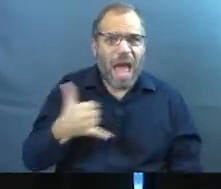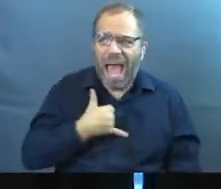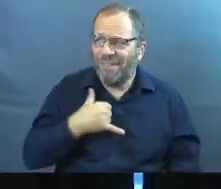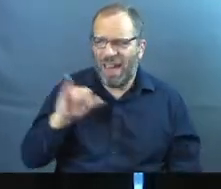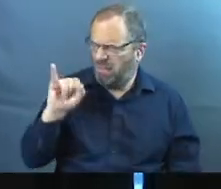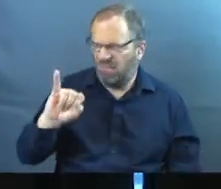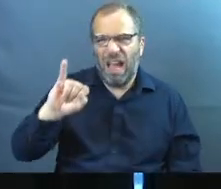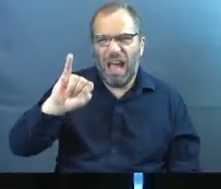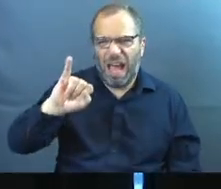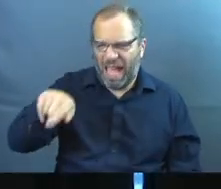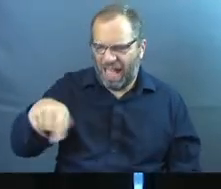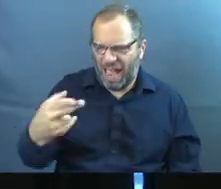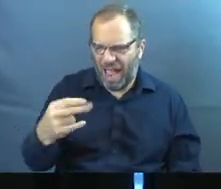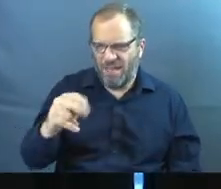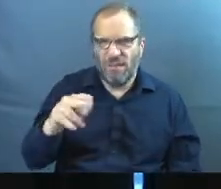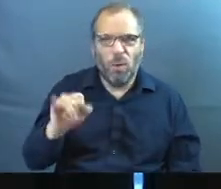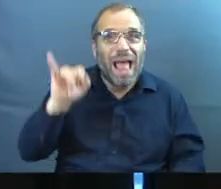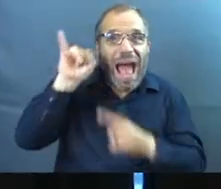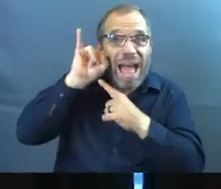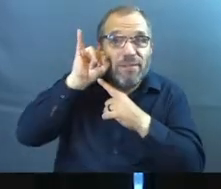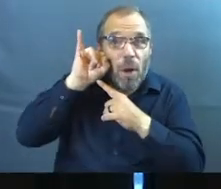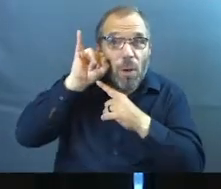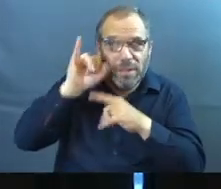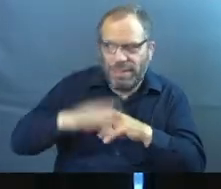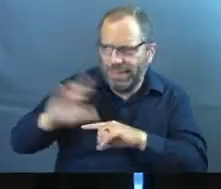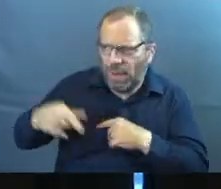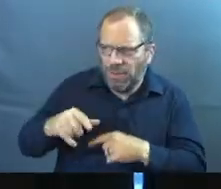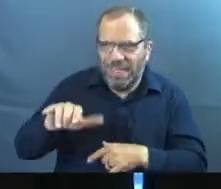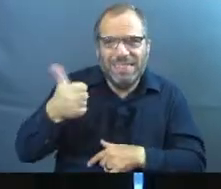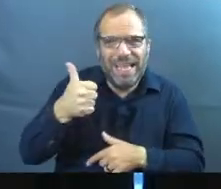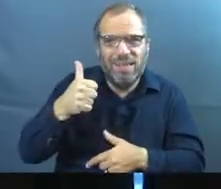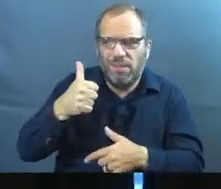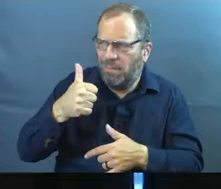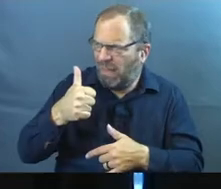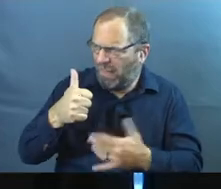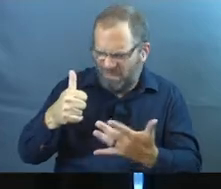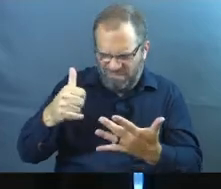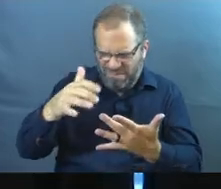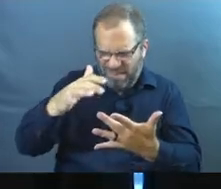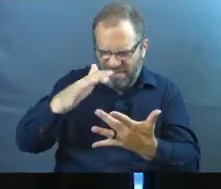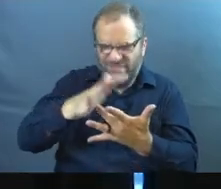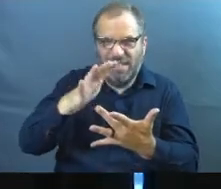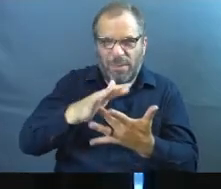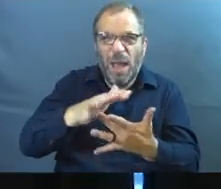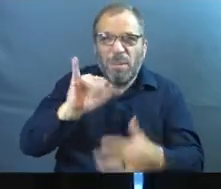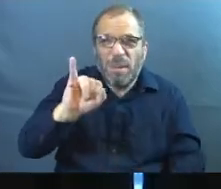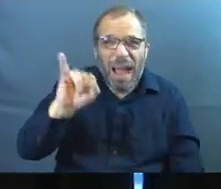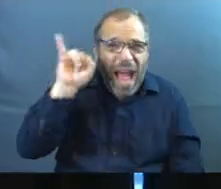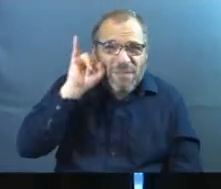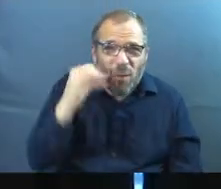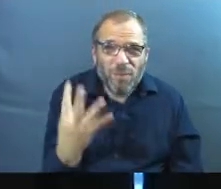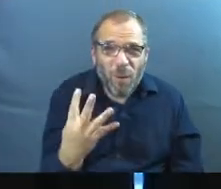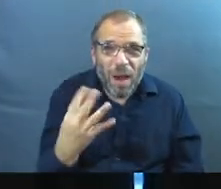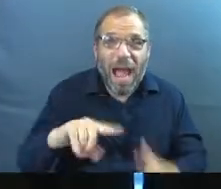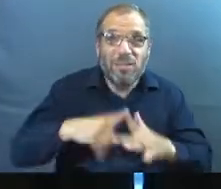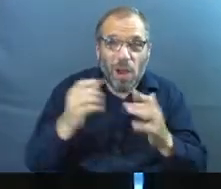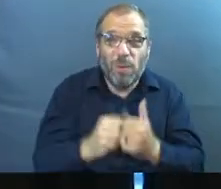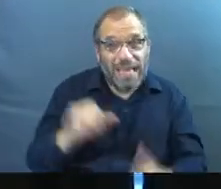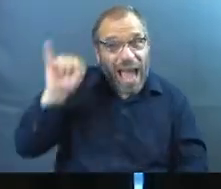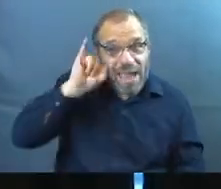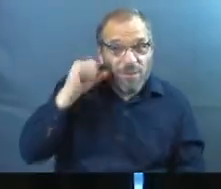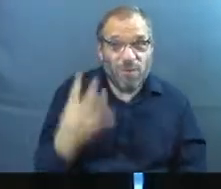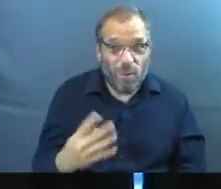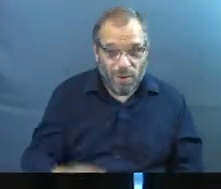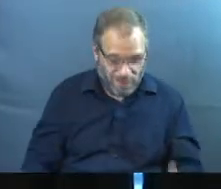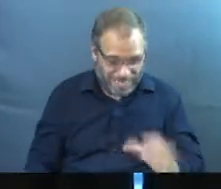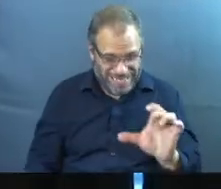an iPhone now for a while since I was like a sophomore in high school or something like that. I I started with the four. You remember the four? Yeah, that's what I started with, right? It